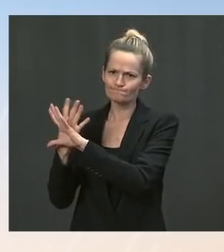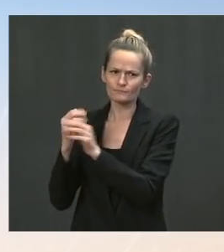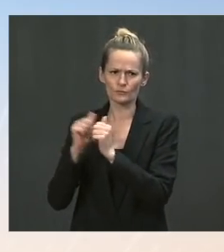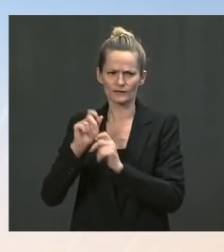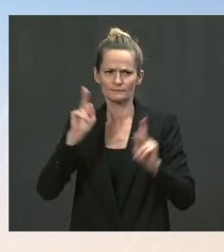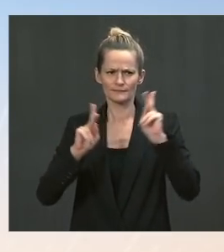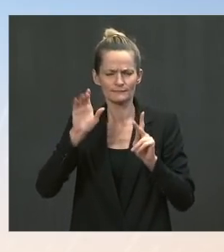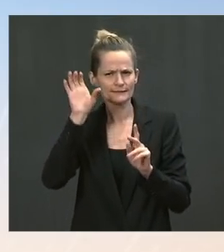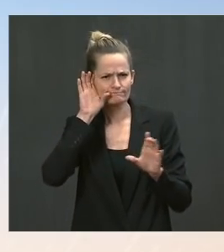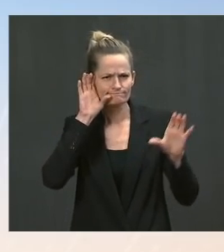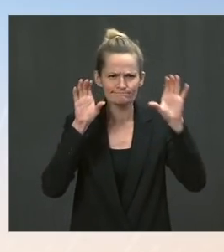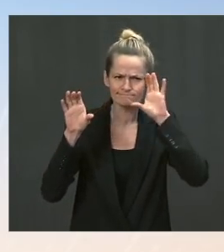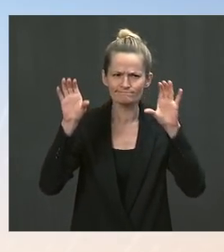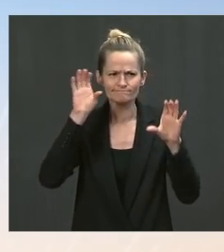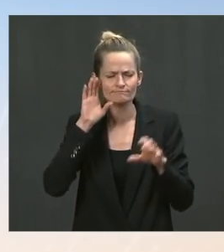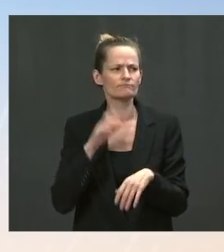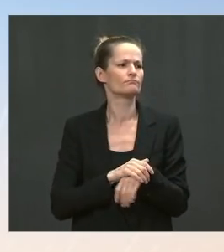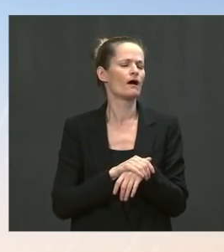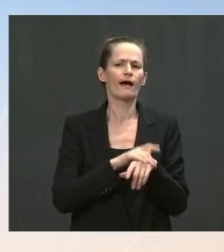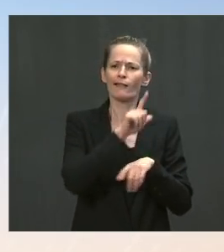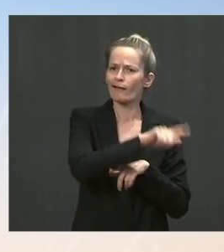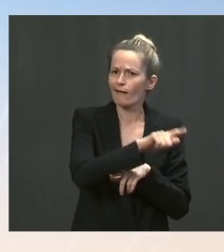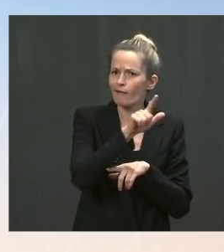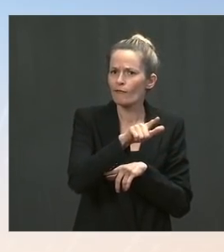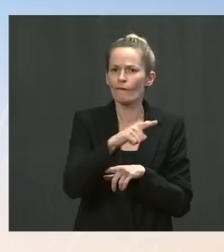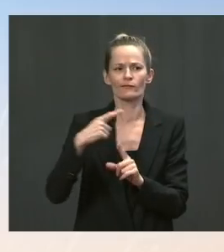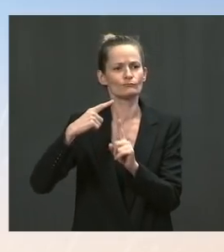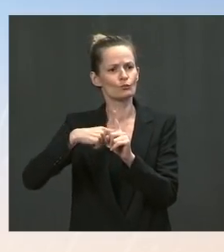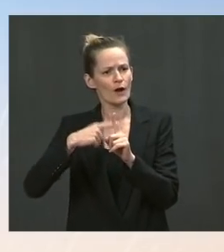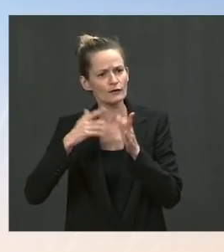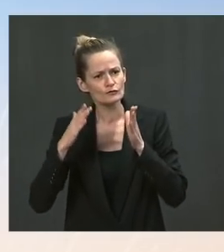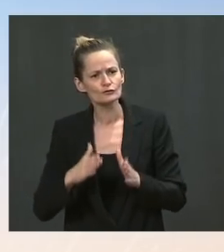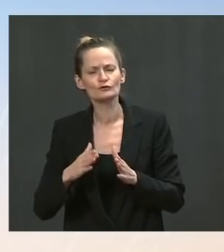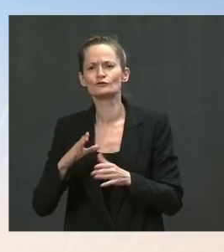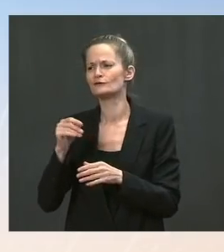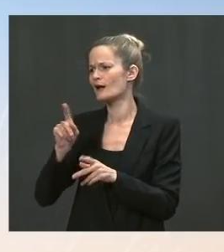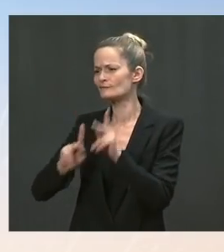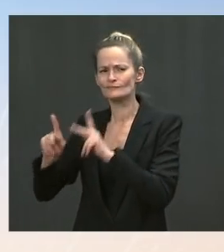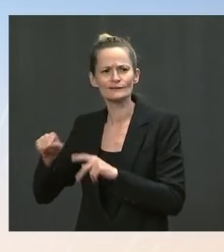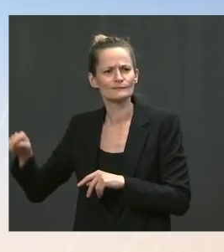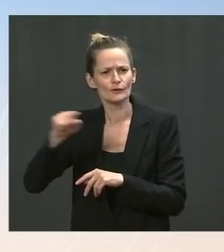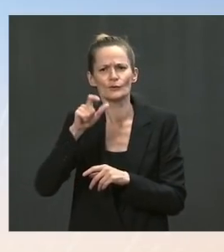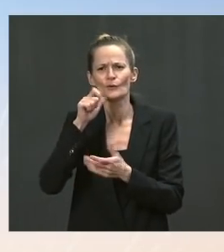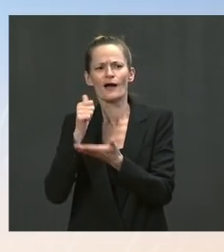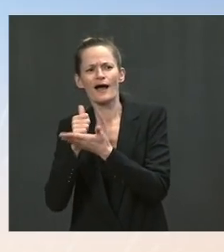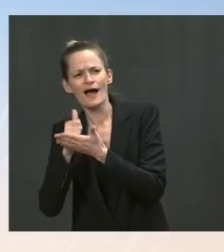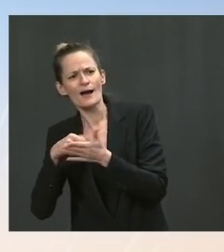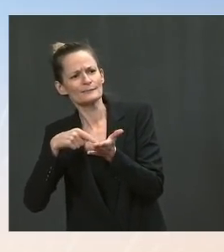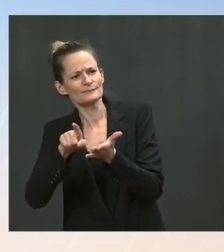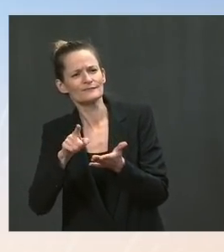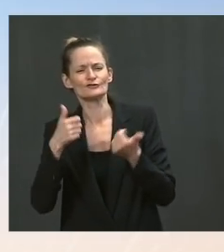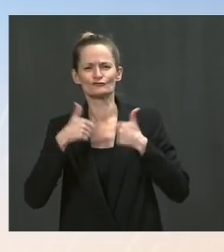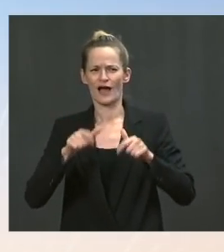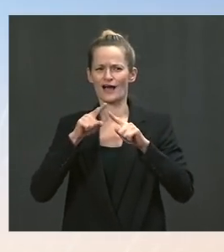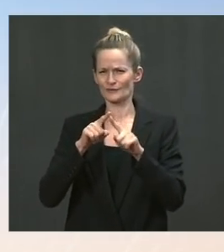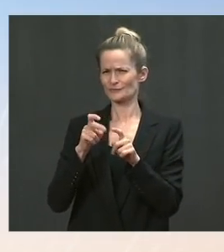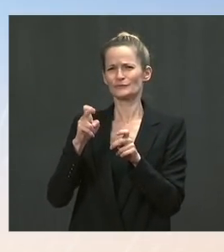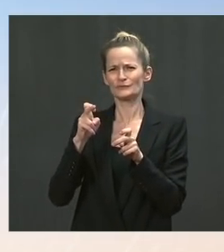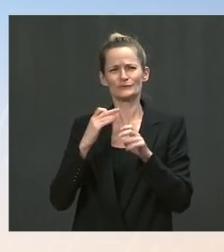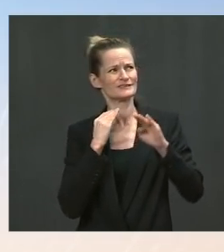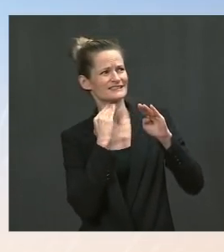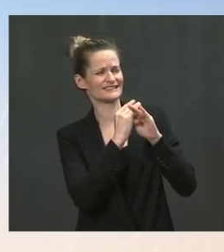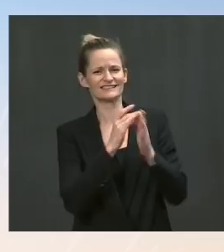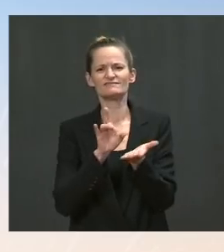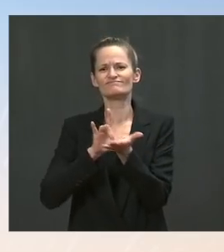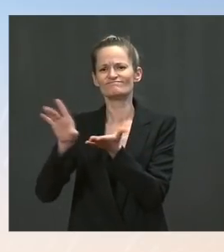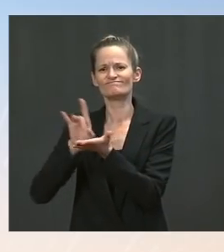and local disbursement of emergency rental assistance funds and ways to protect renters from evictions. This is part of our ongoing outreach and ongoing